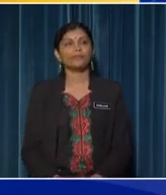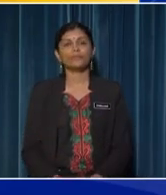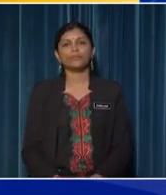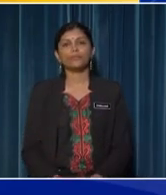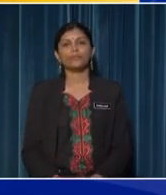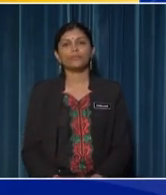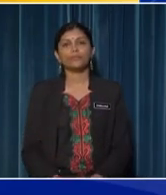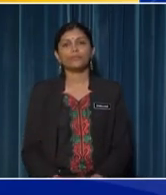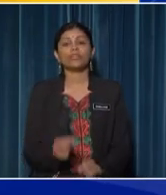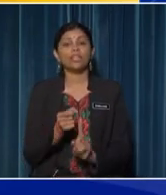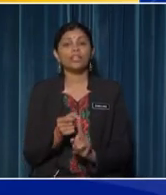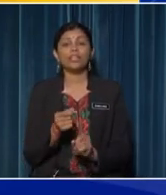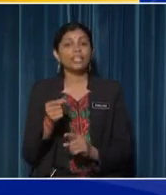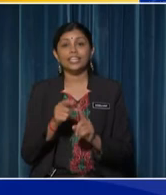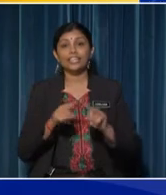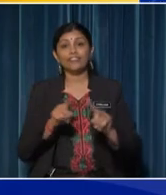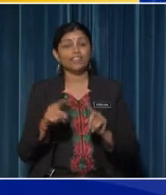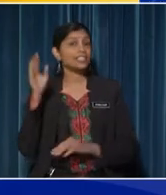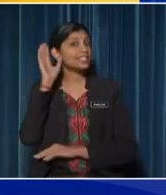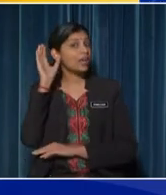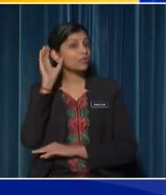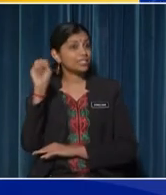different materials give different sounds